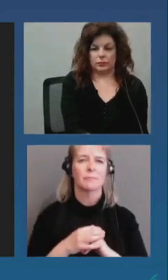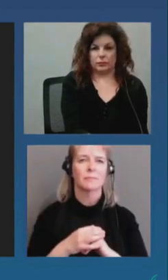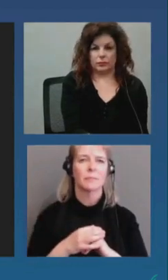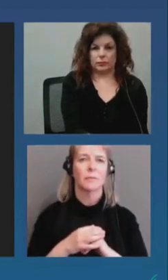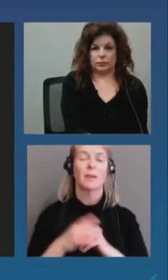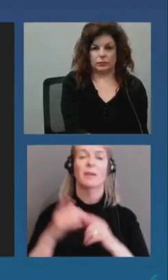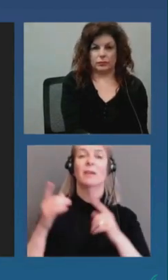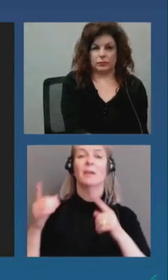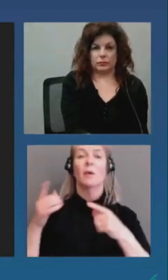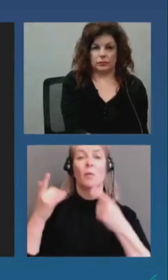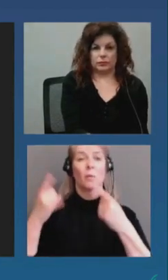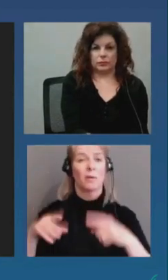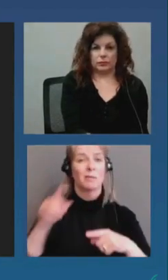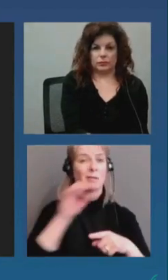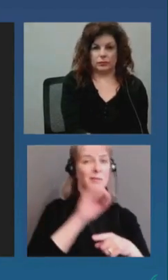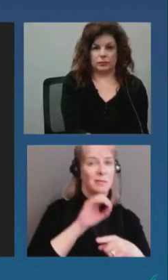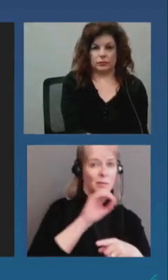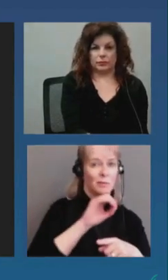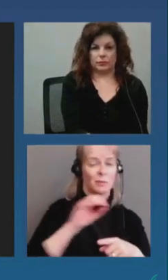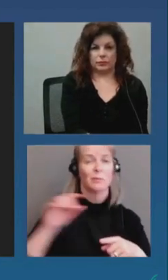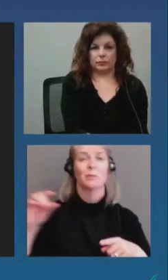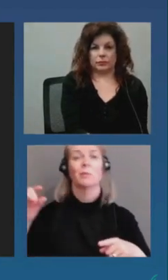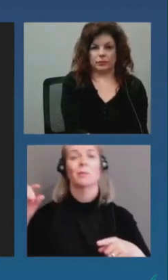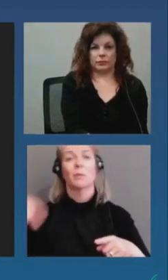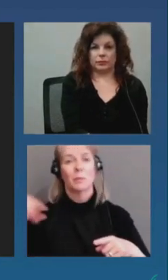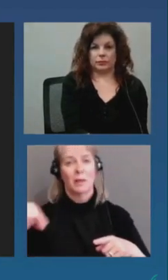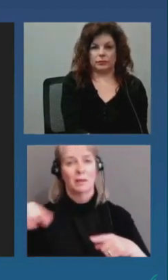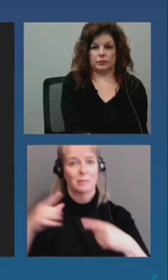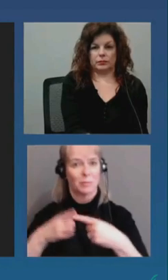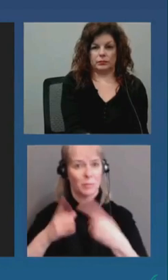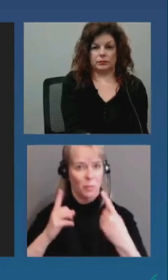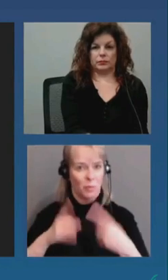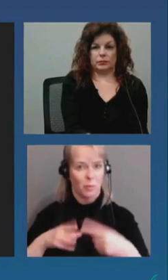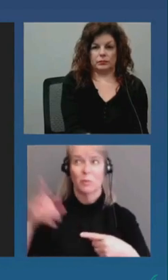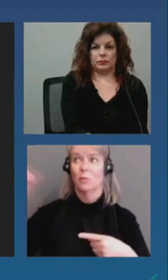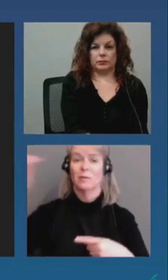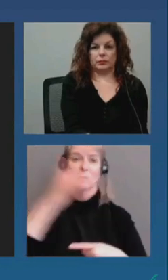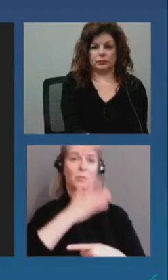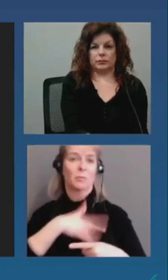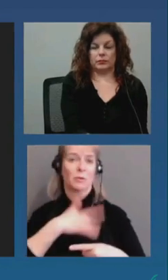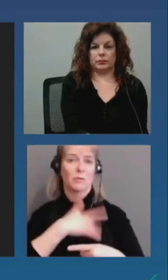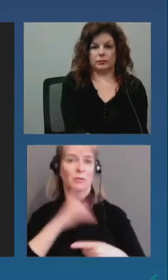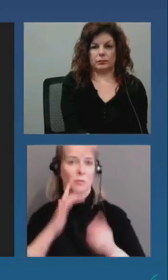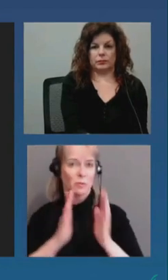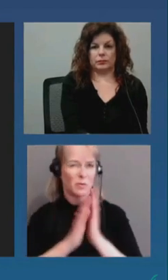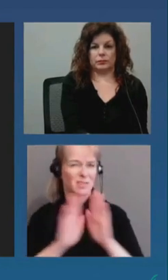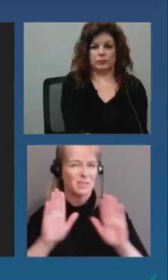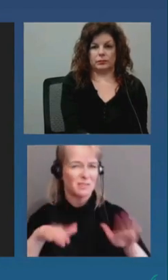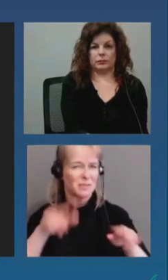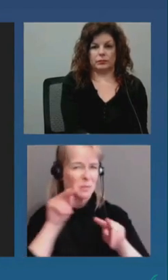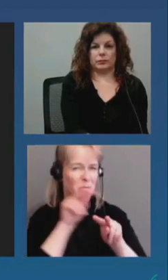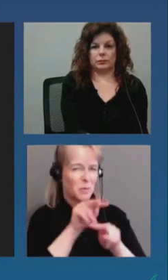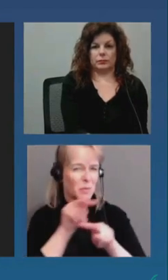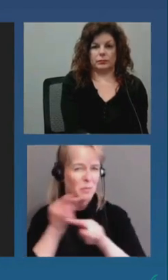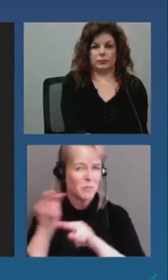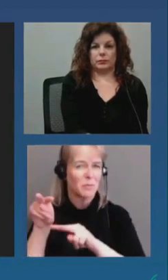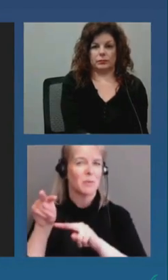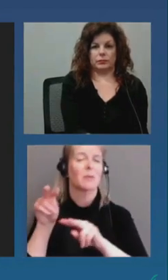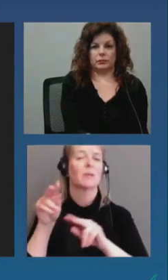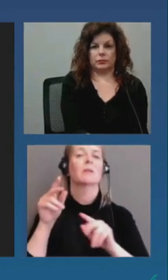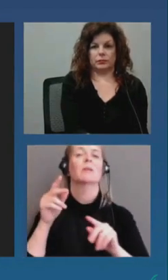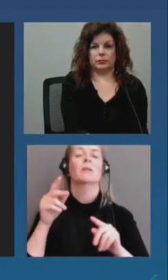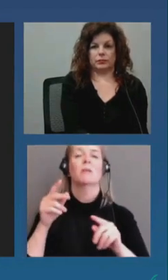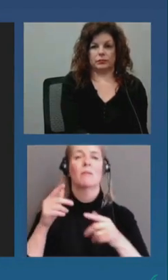interprovincial border security requests came in, our responsibility was to assess our ability to implement